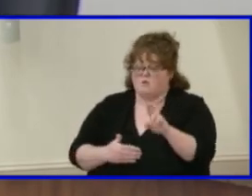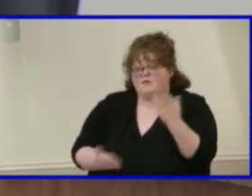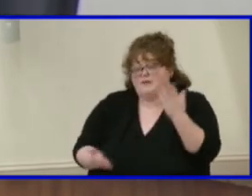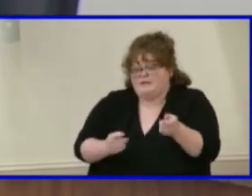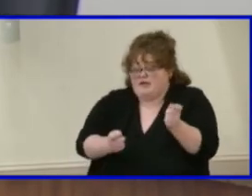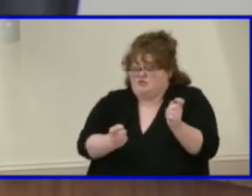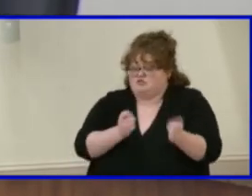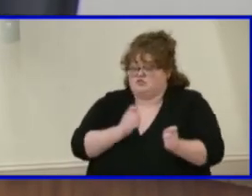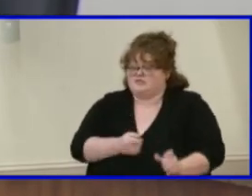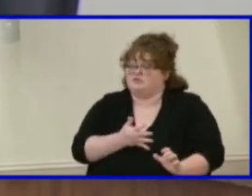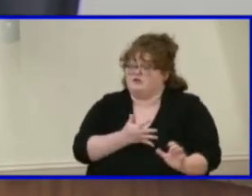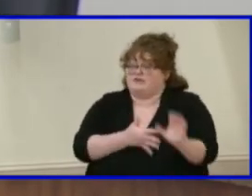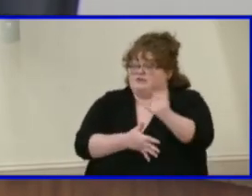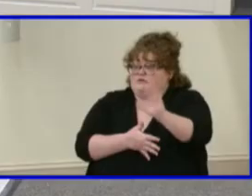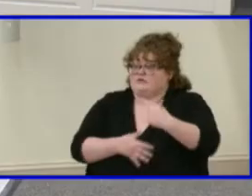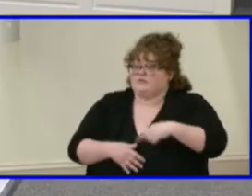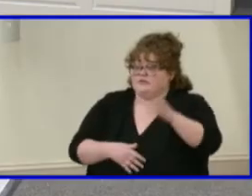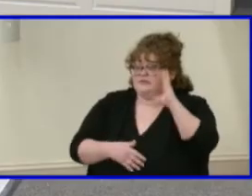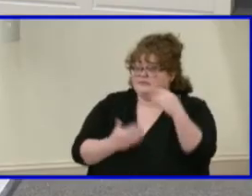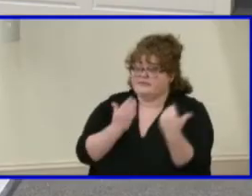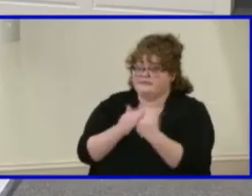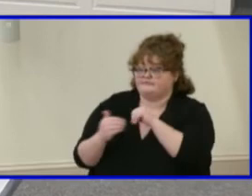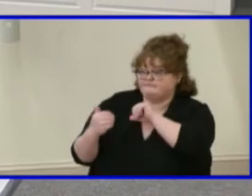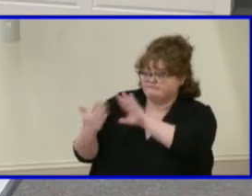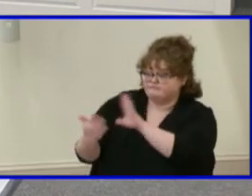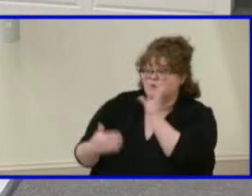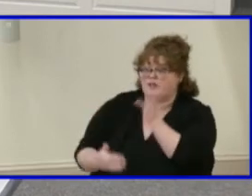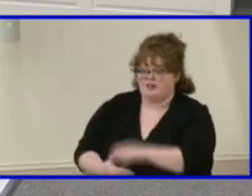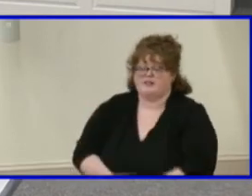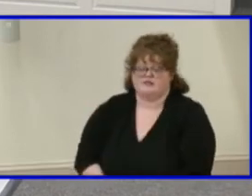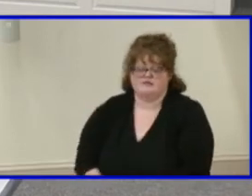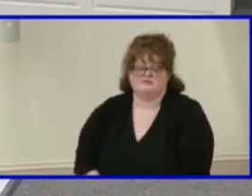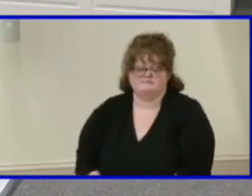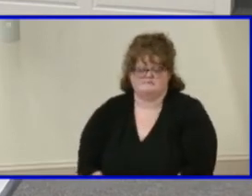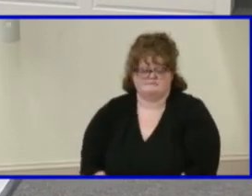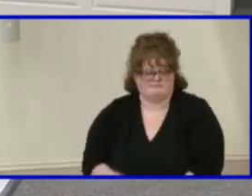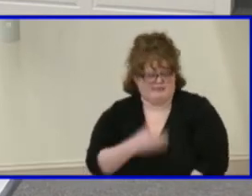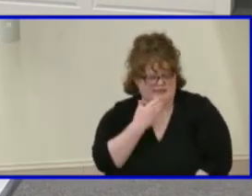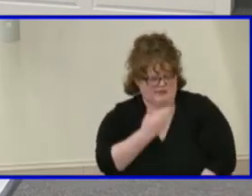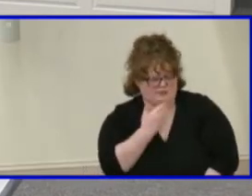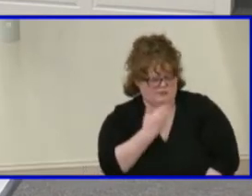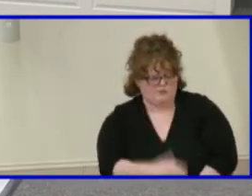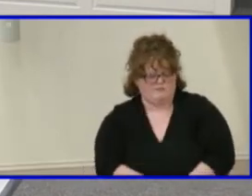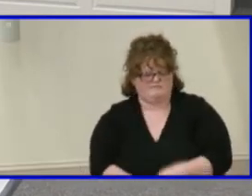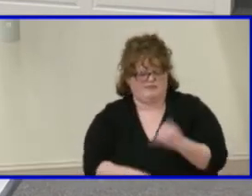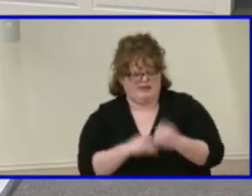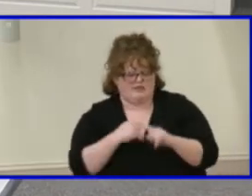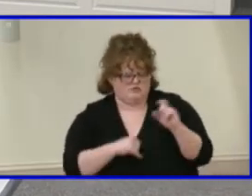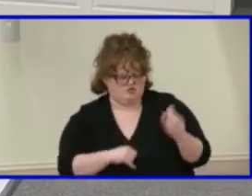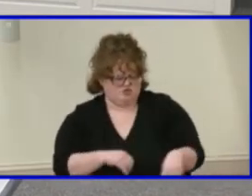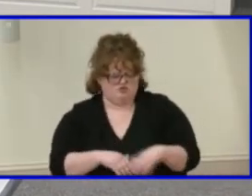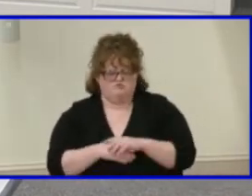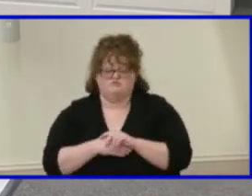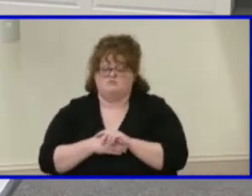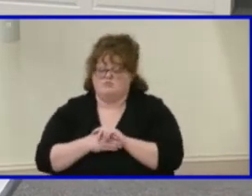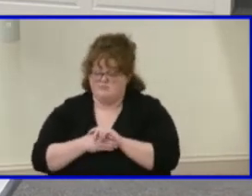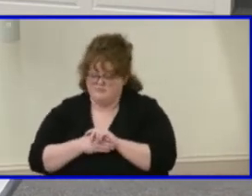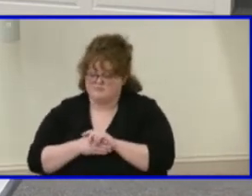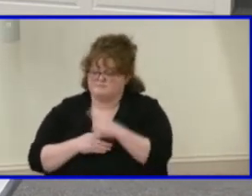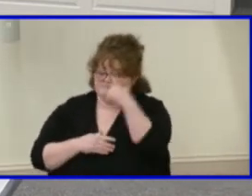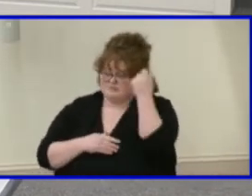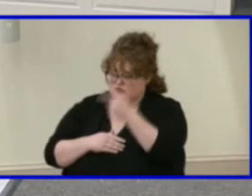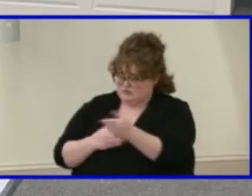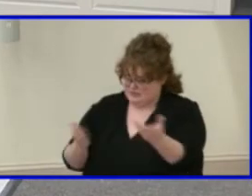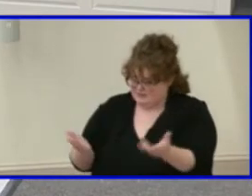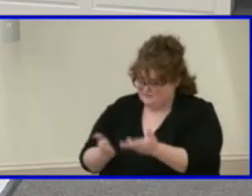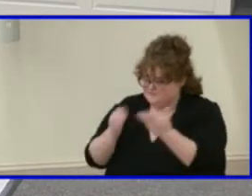be looked at in a different way. Thank you. And then one last question, um, just cause you're here and I, um,